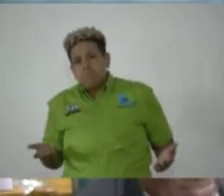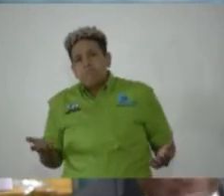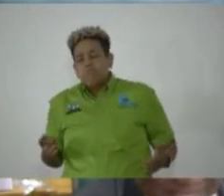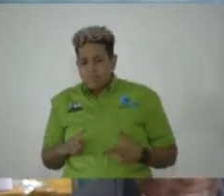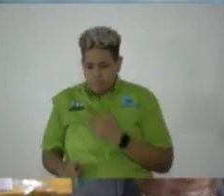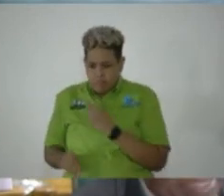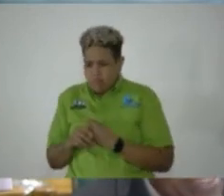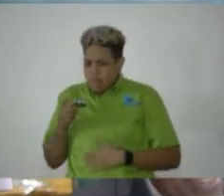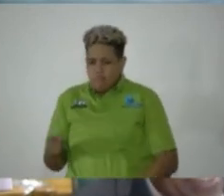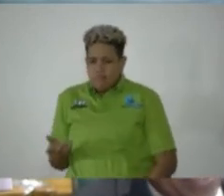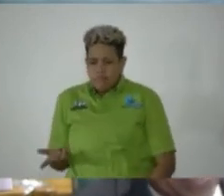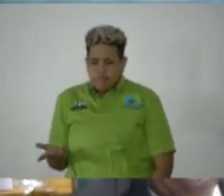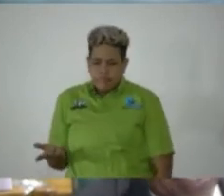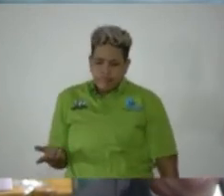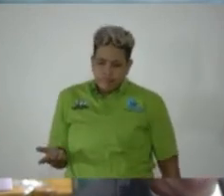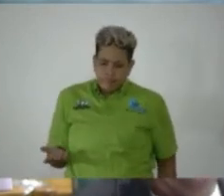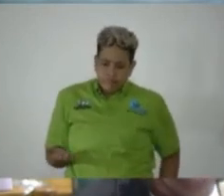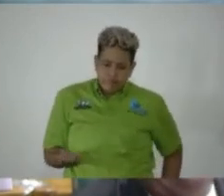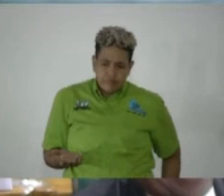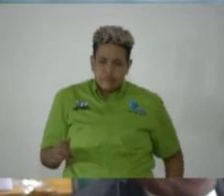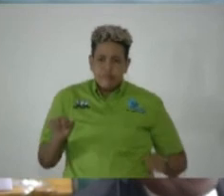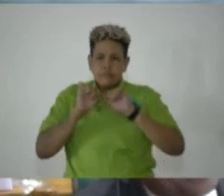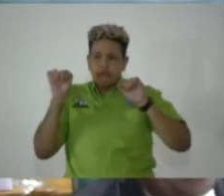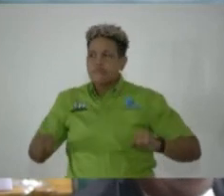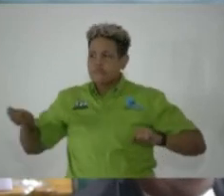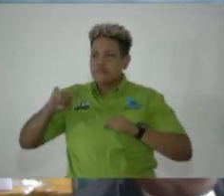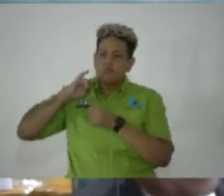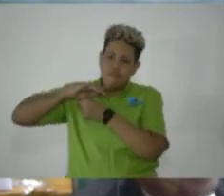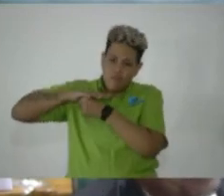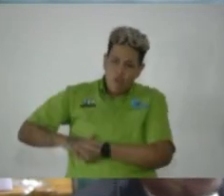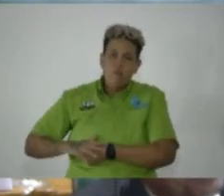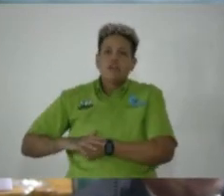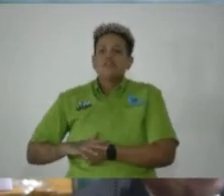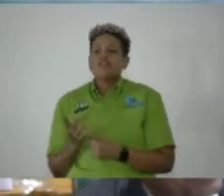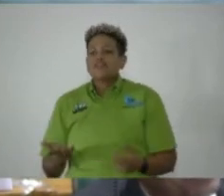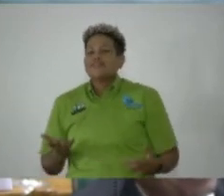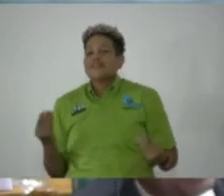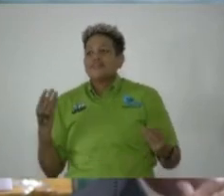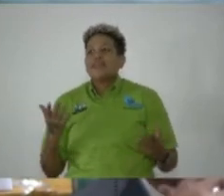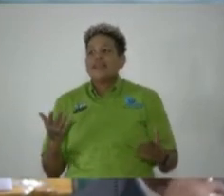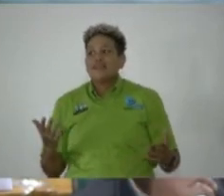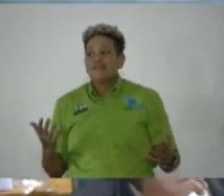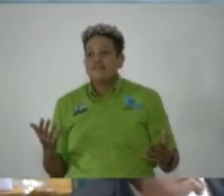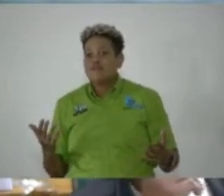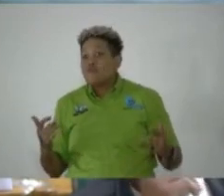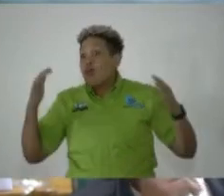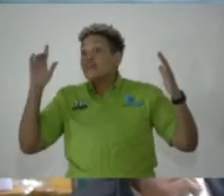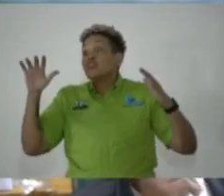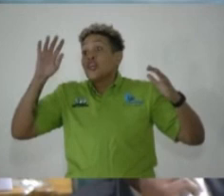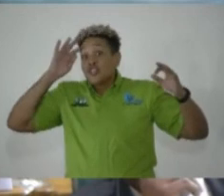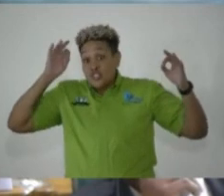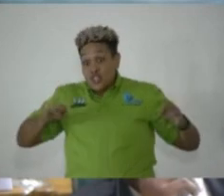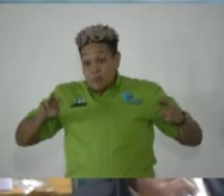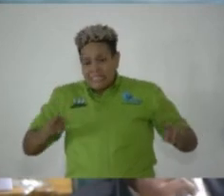the system of oppression, which gave rise to their determination